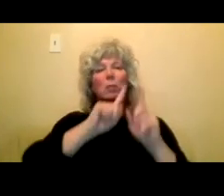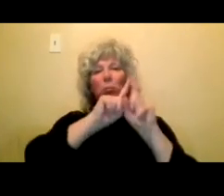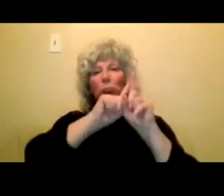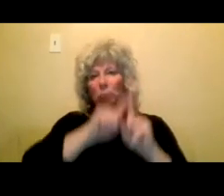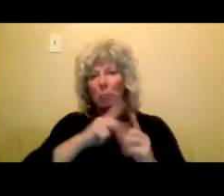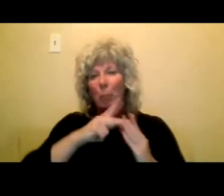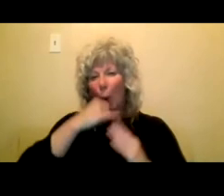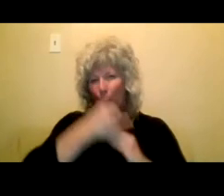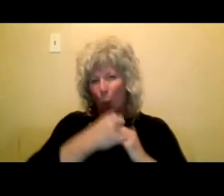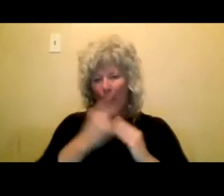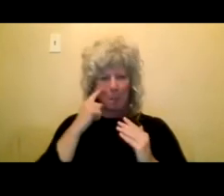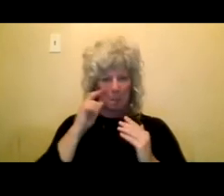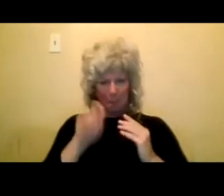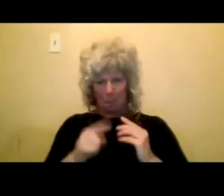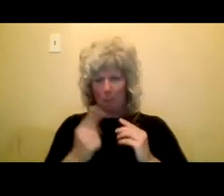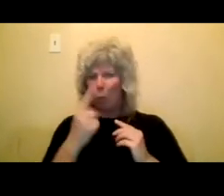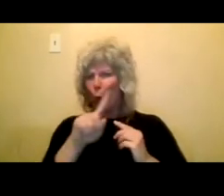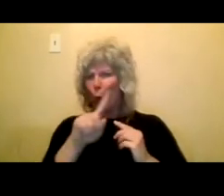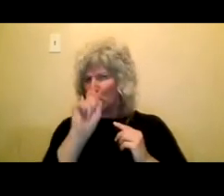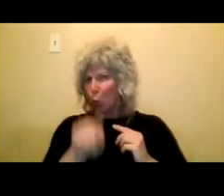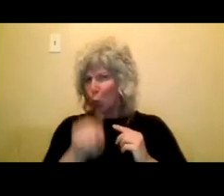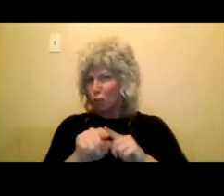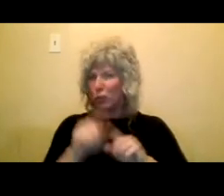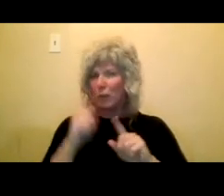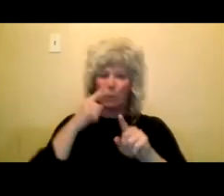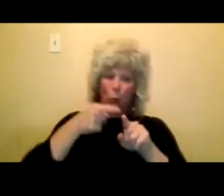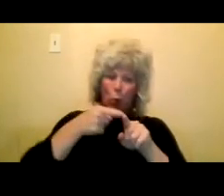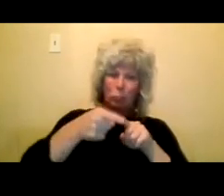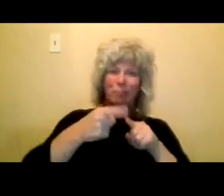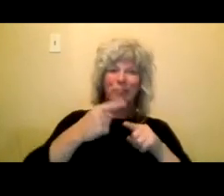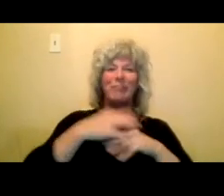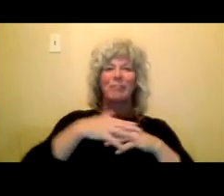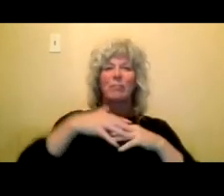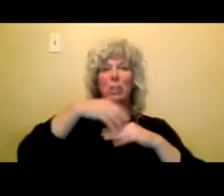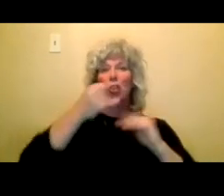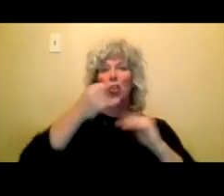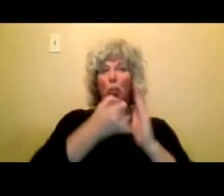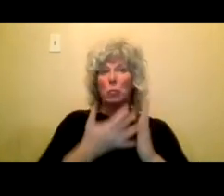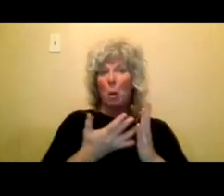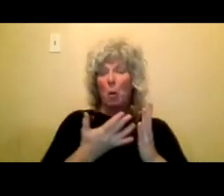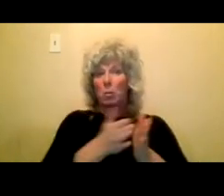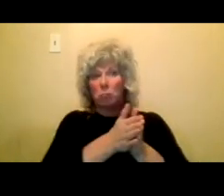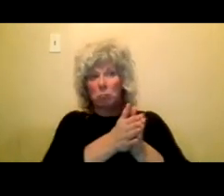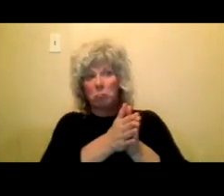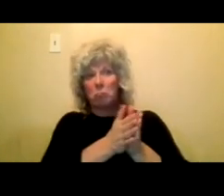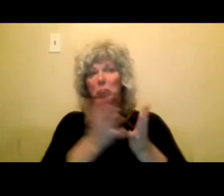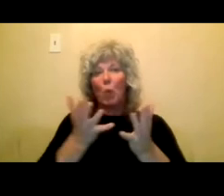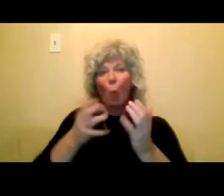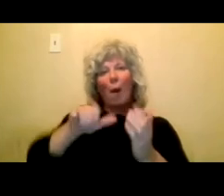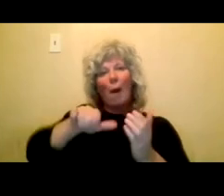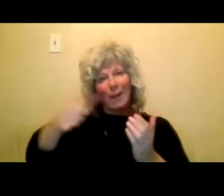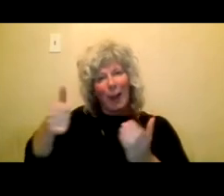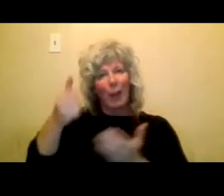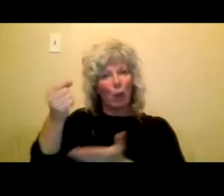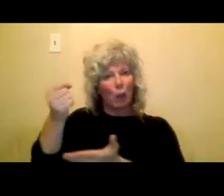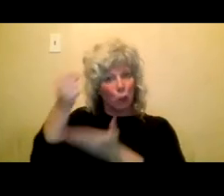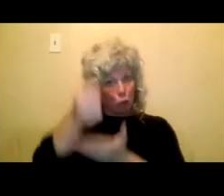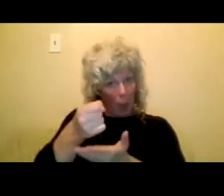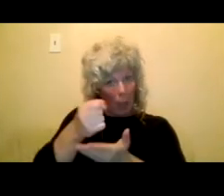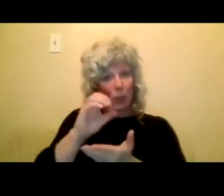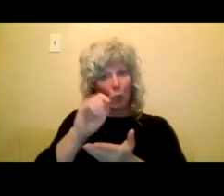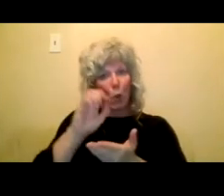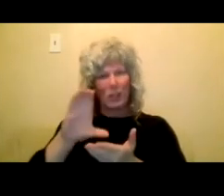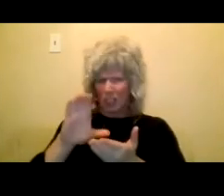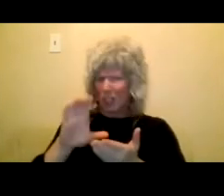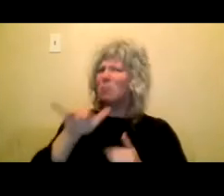was, if we're Indigenous artists, can we apply to other grants at the OAC? Yes, you're